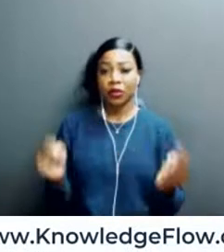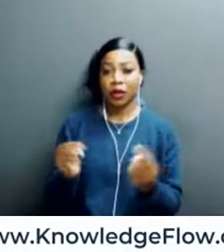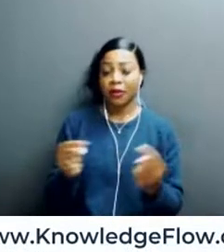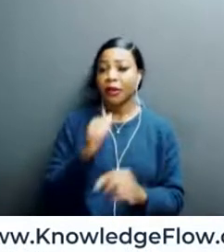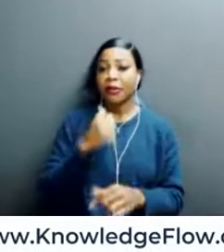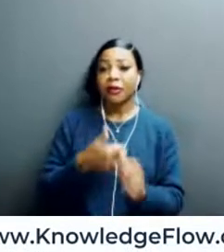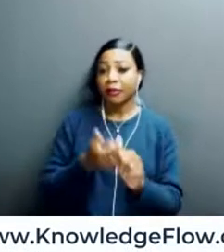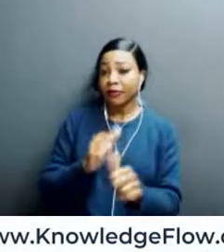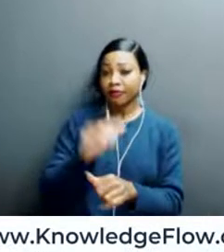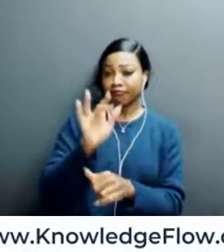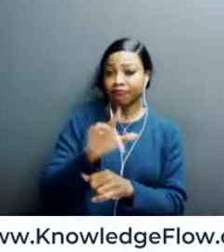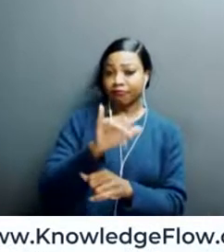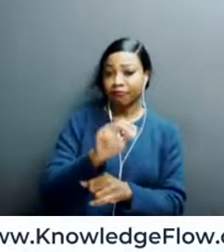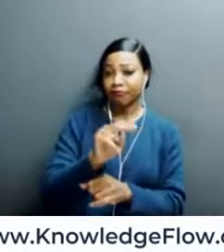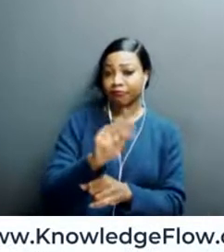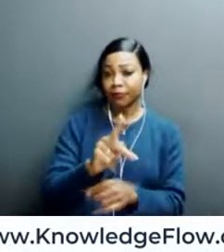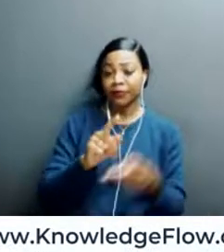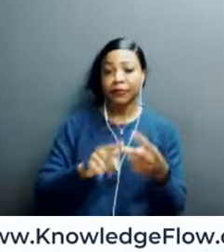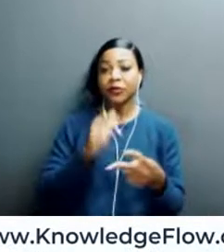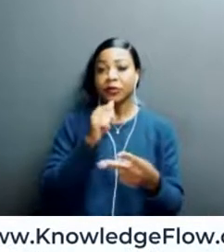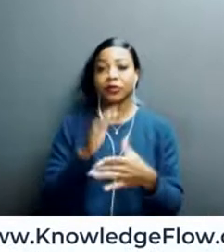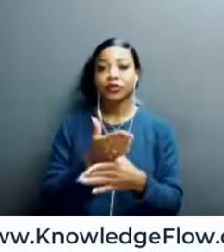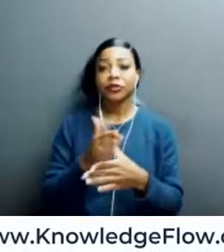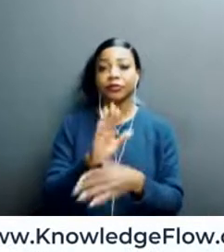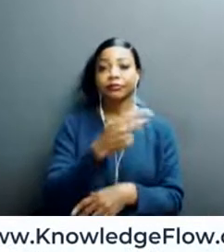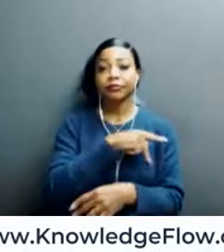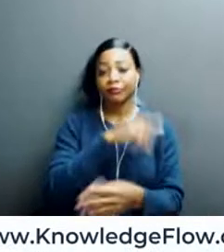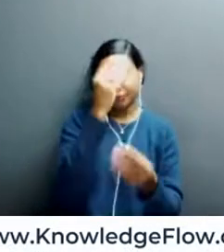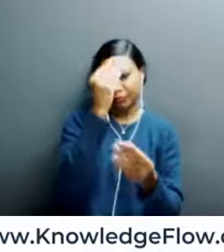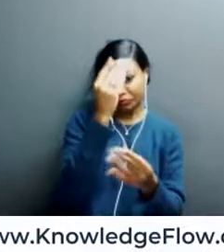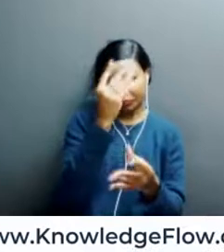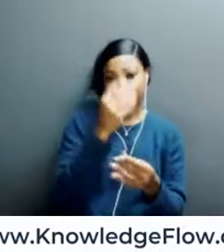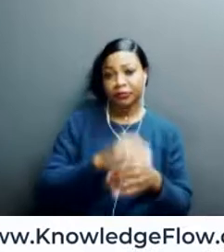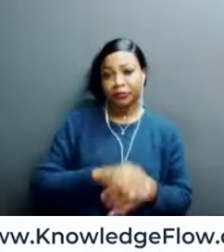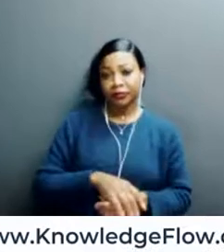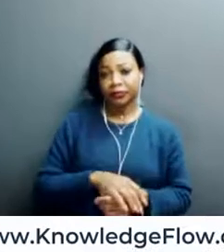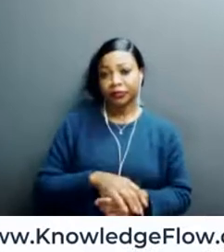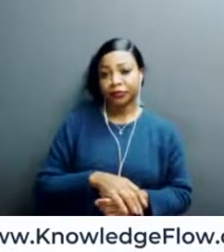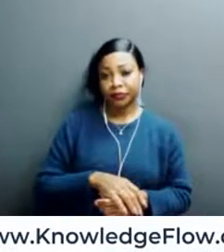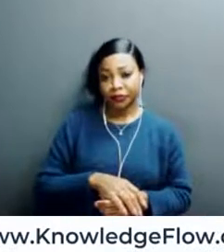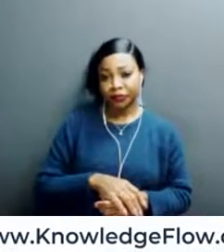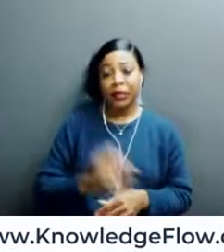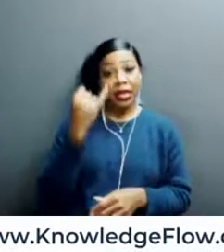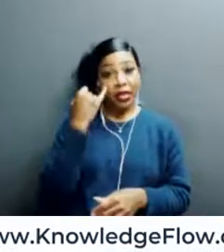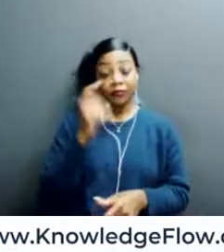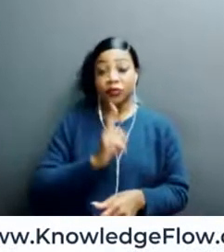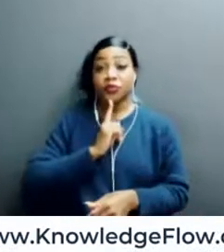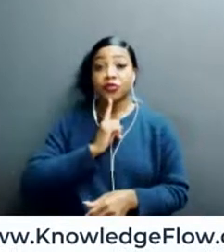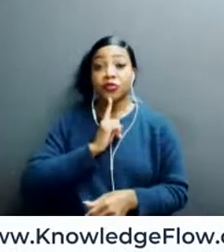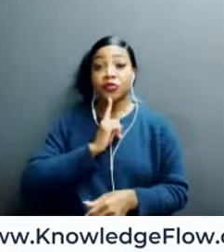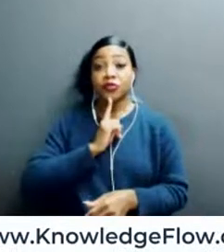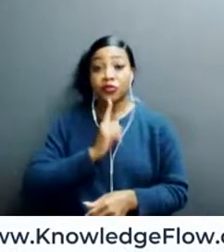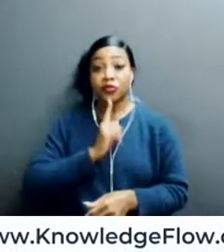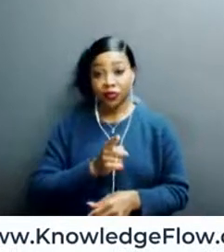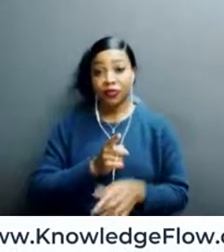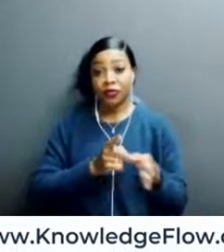links and don't, you know, share personal information unless you're, you know, really confident that it is for a